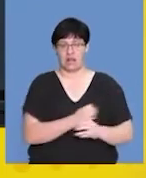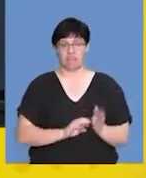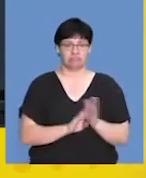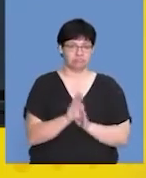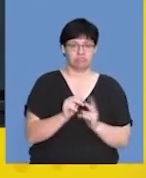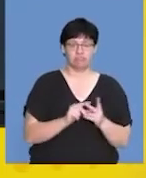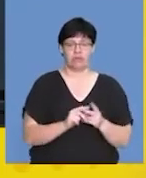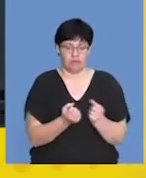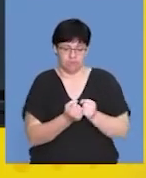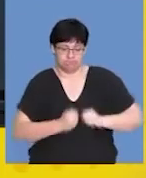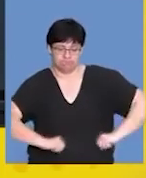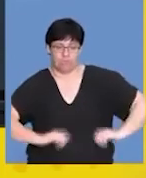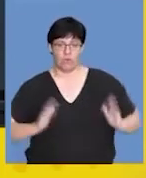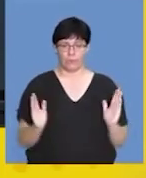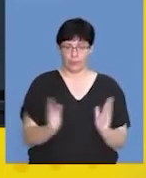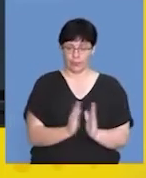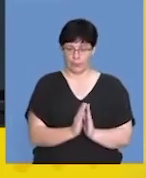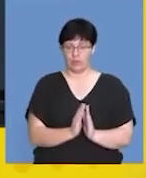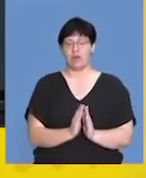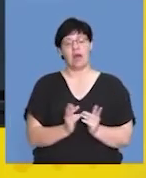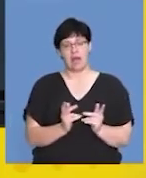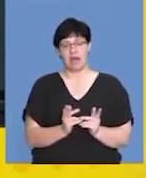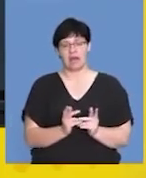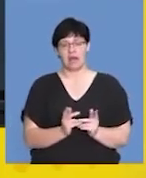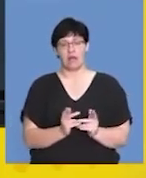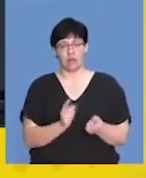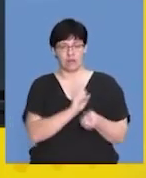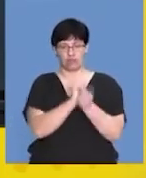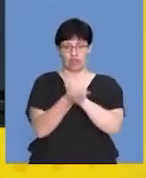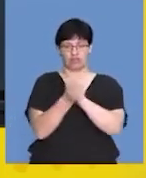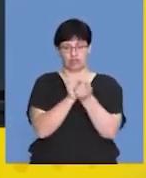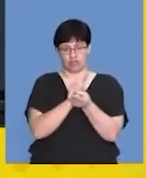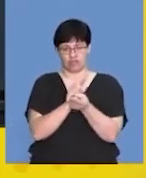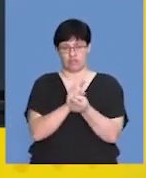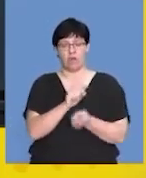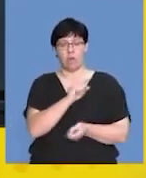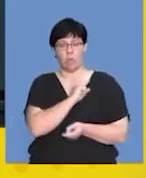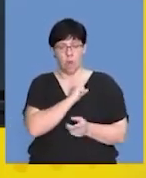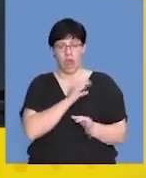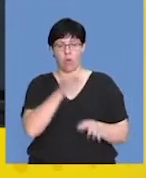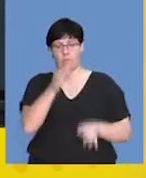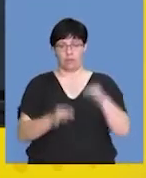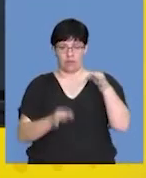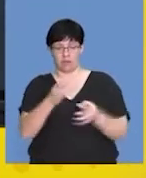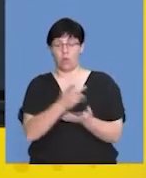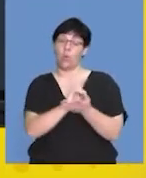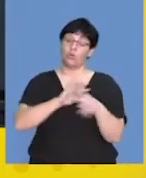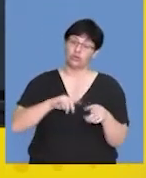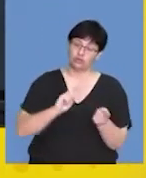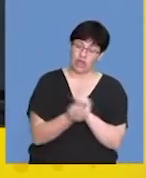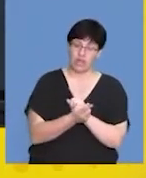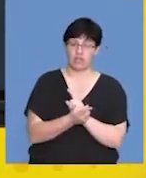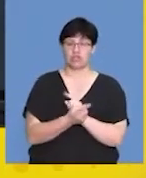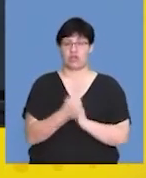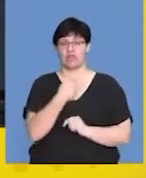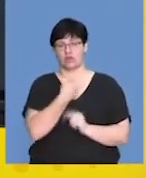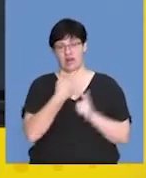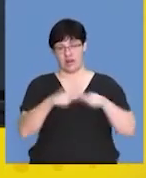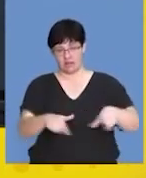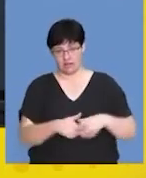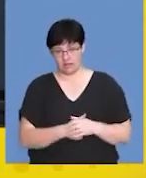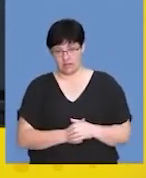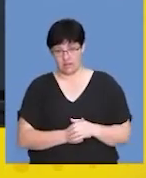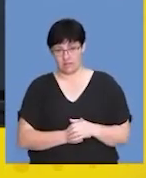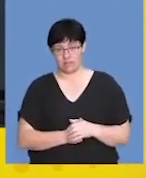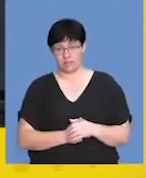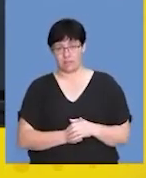the process of gaining weight or losing weight will significantly be altered if we were to manipulate or change thyroxin levels. So,